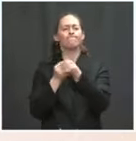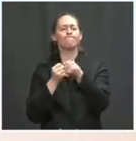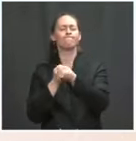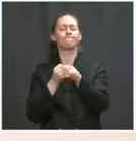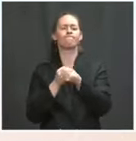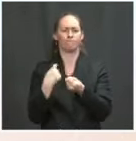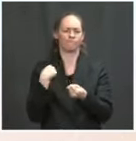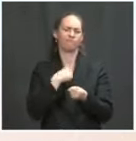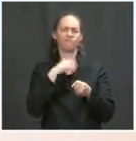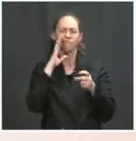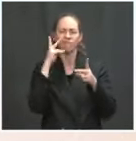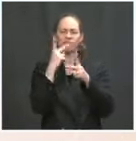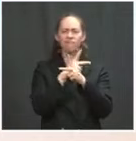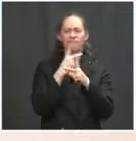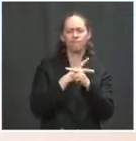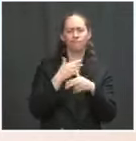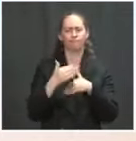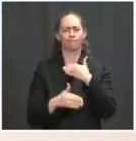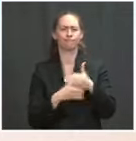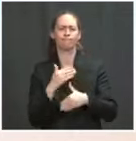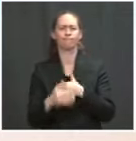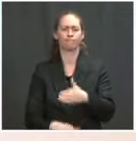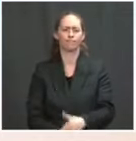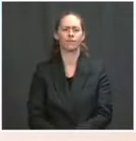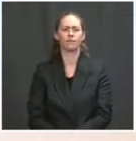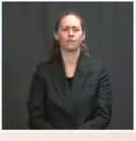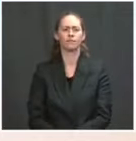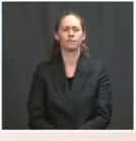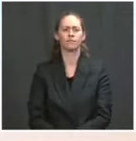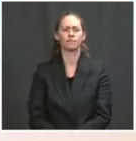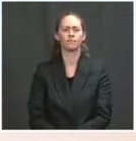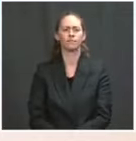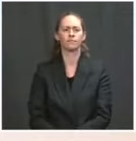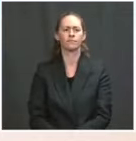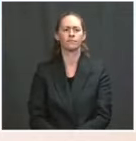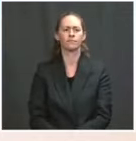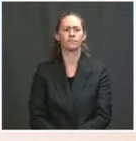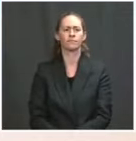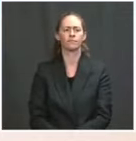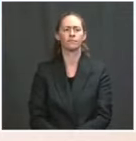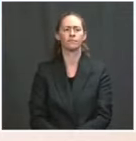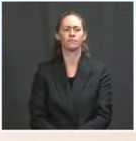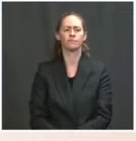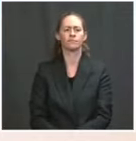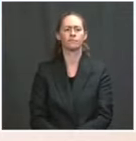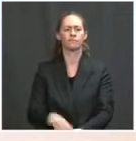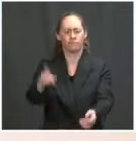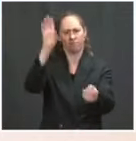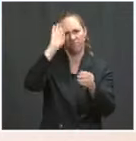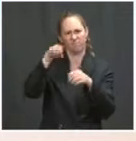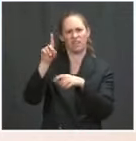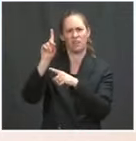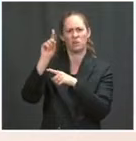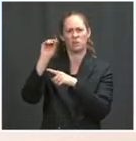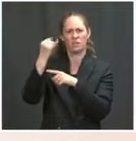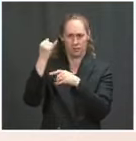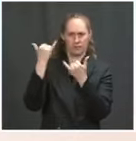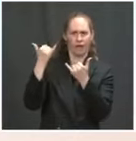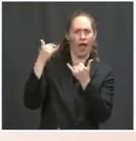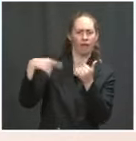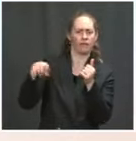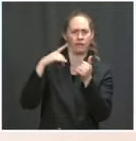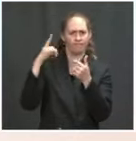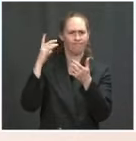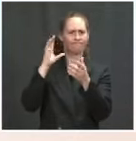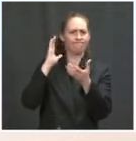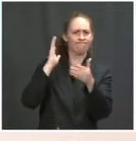I understand that litigation is going to be what it is, and we'll obviously have the Department of Justice and others do what they do. But in the